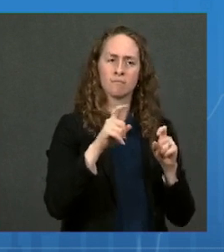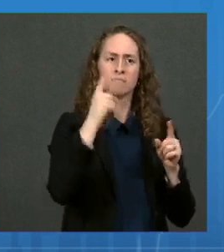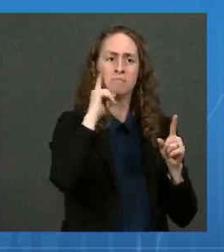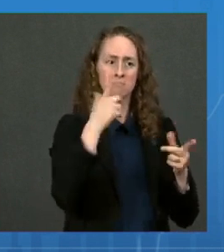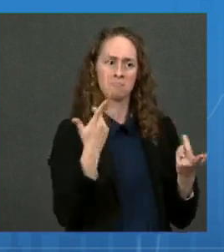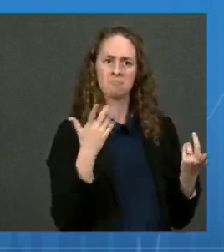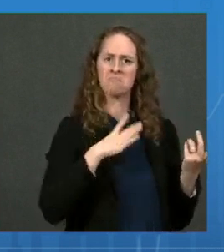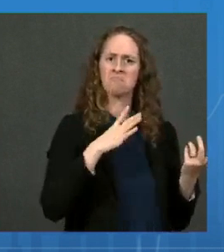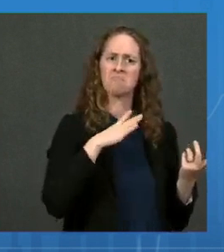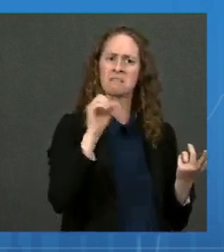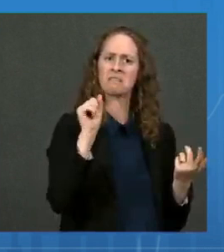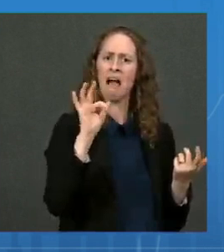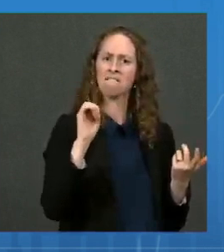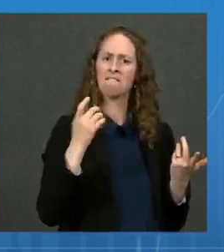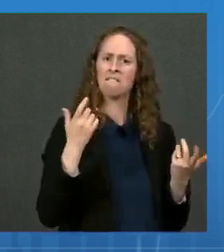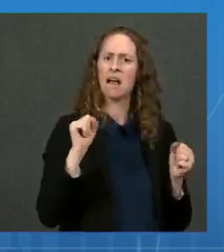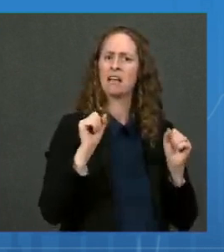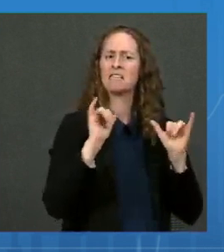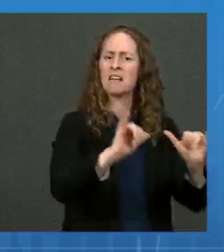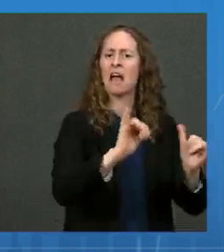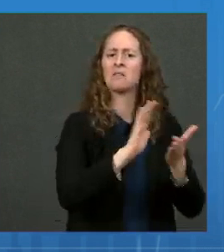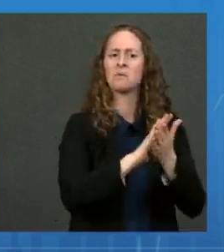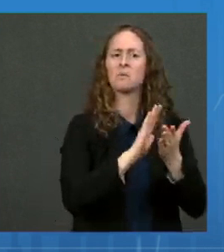back to school. Good. Next question, please.